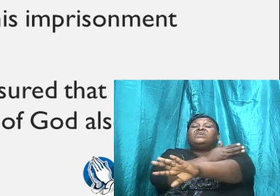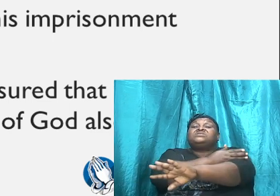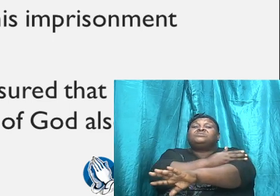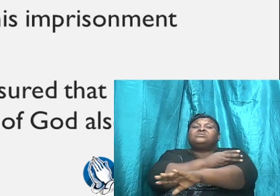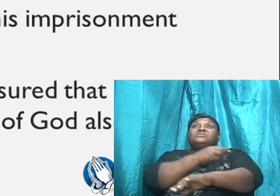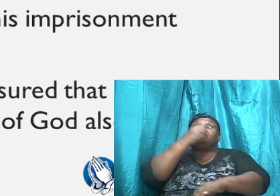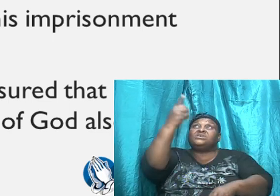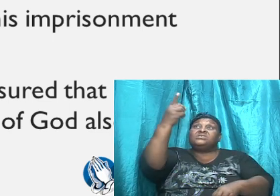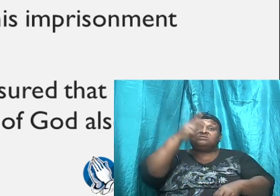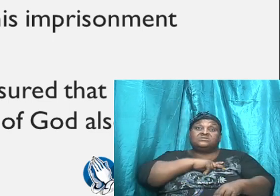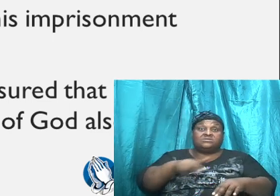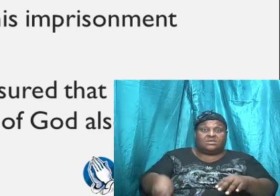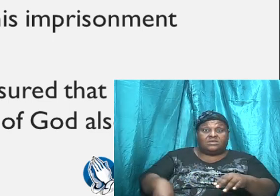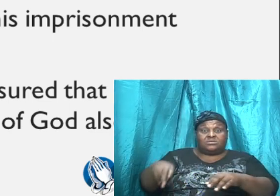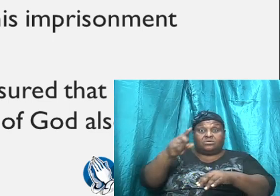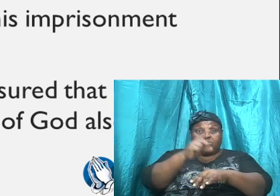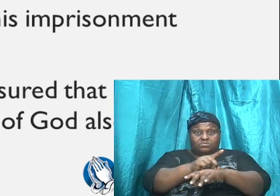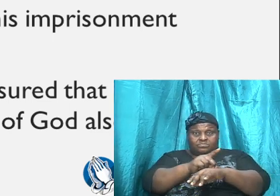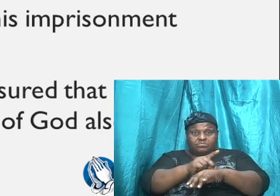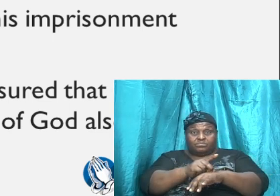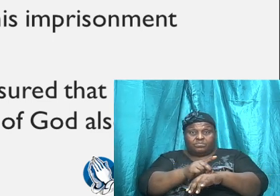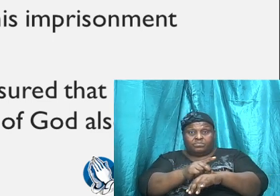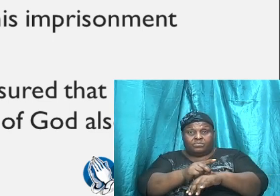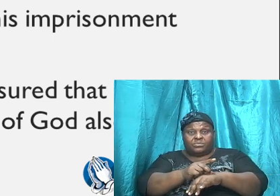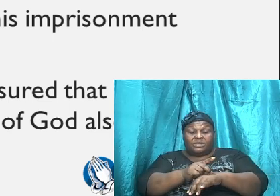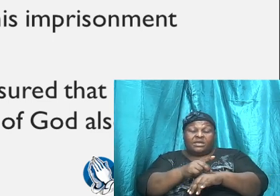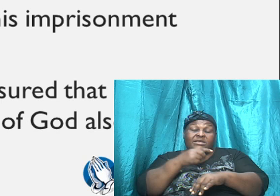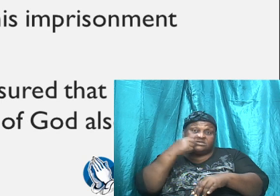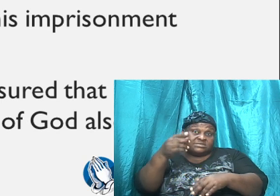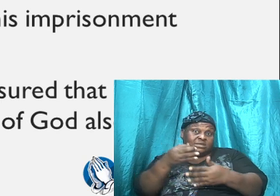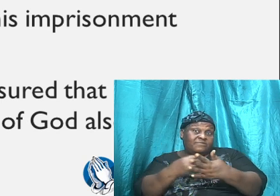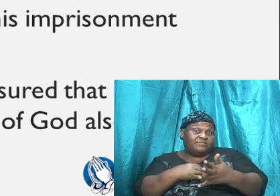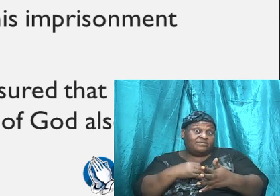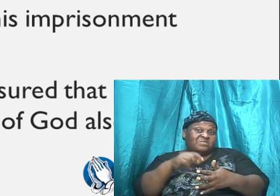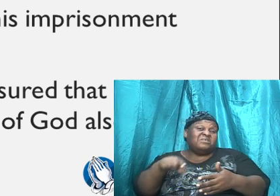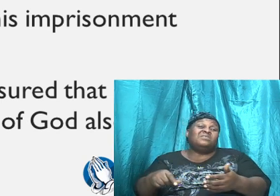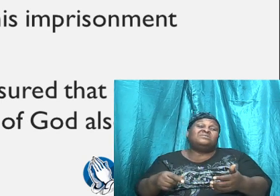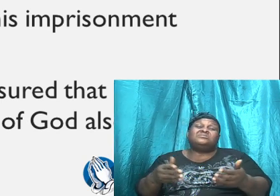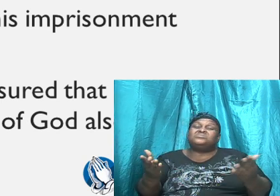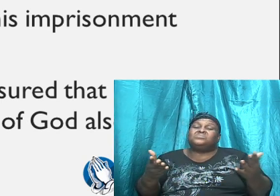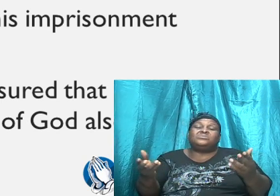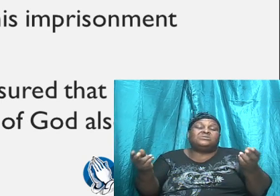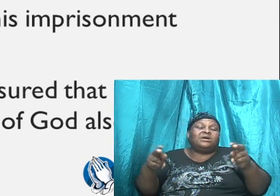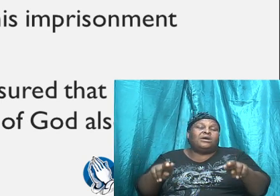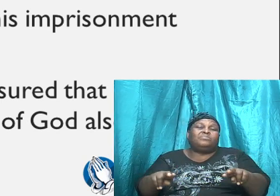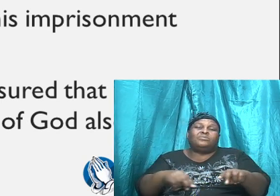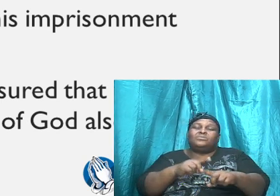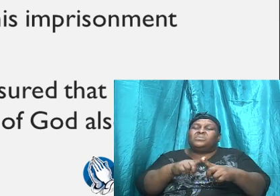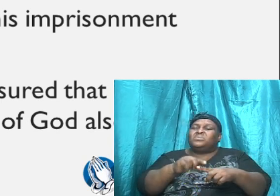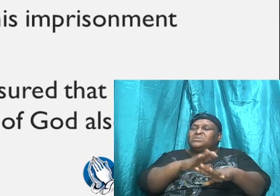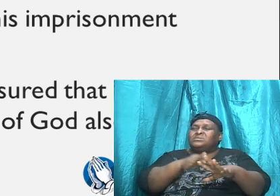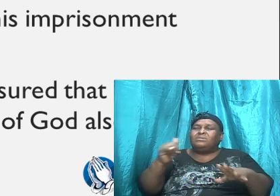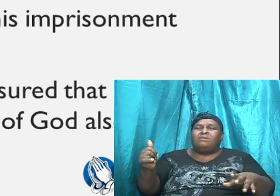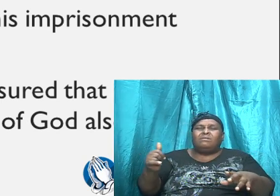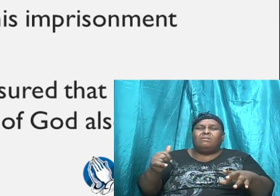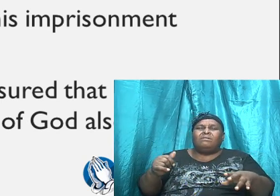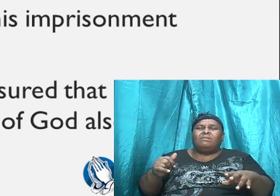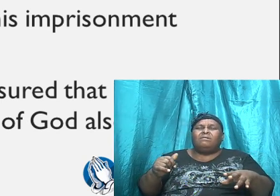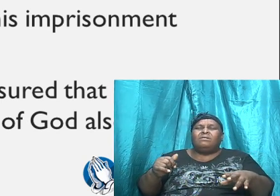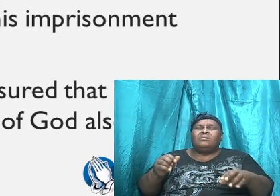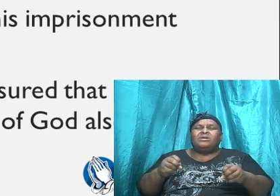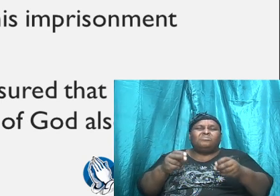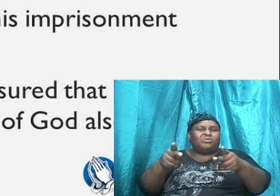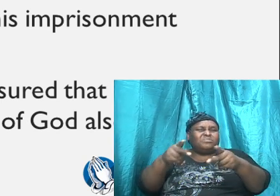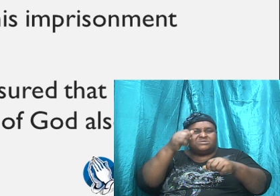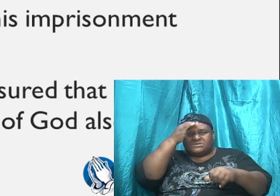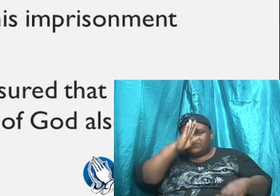And as I said before, this is what happens to us when we are called according to his purpose. us. And